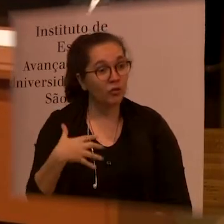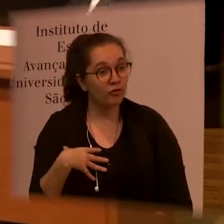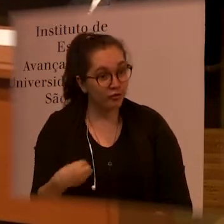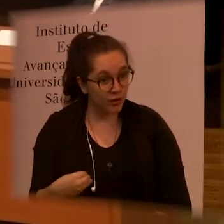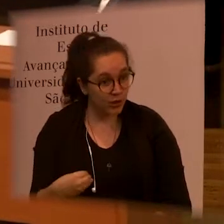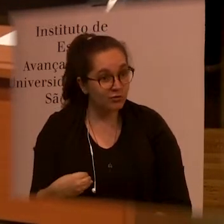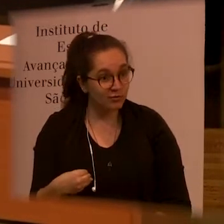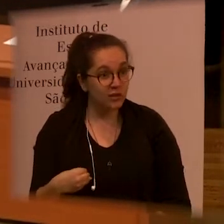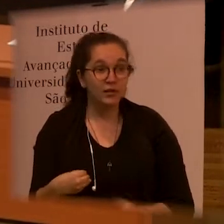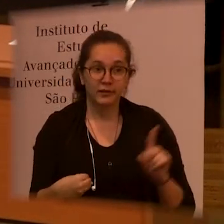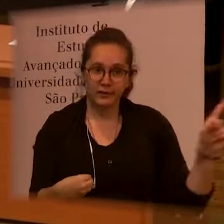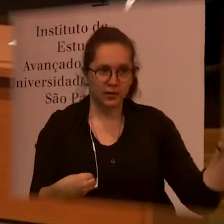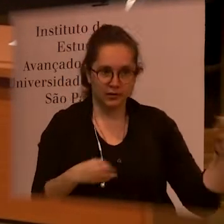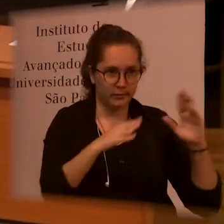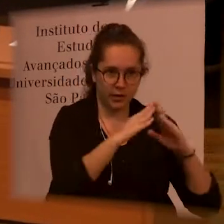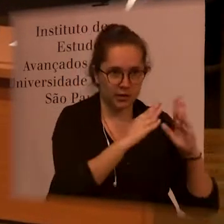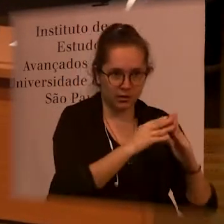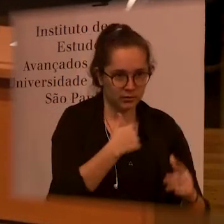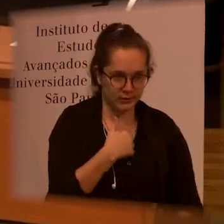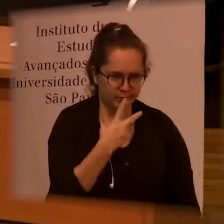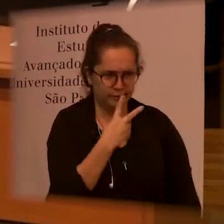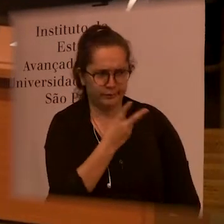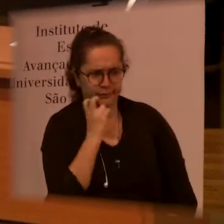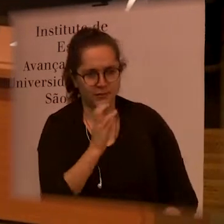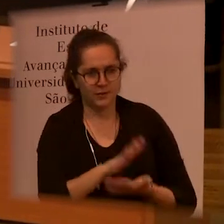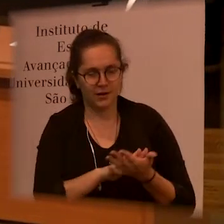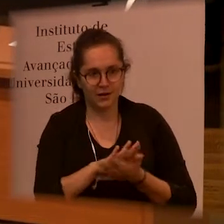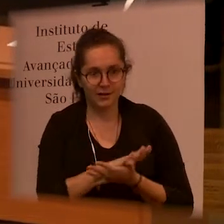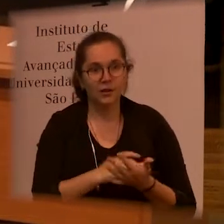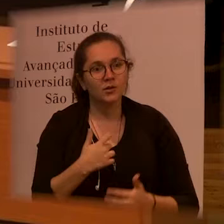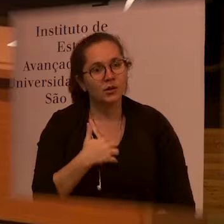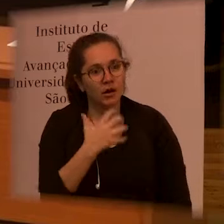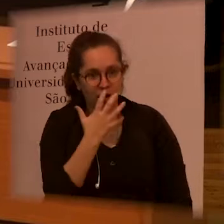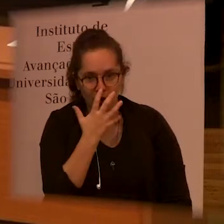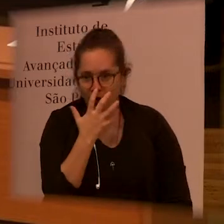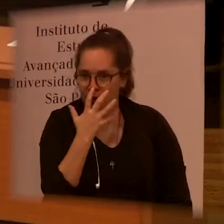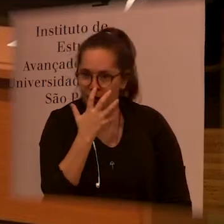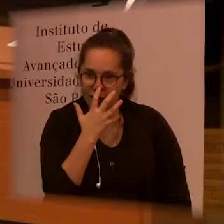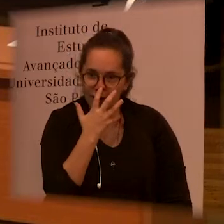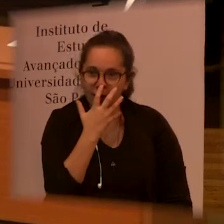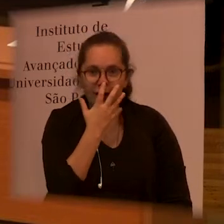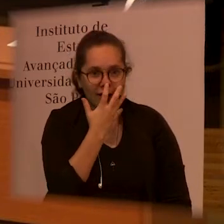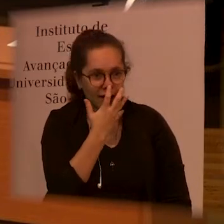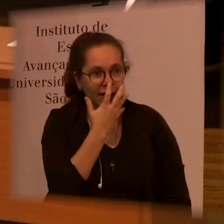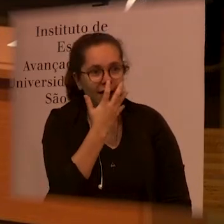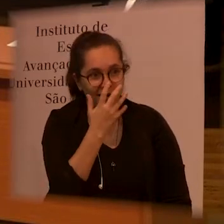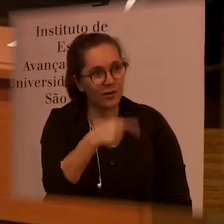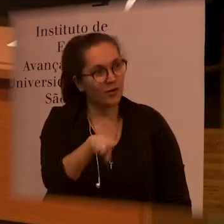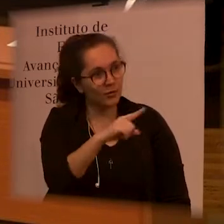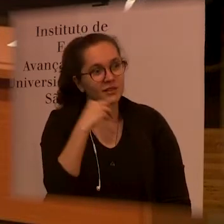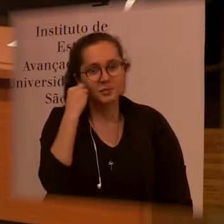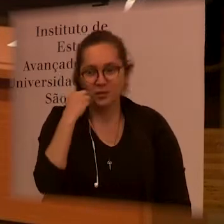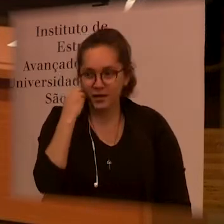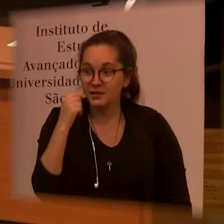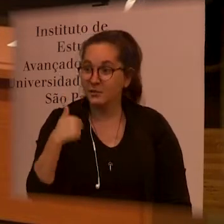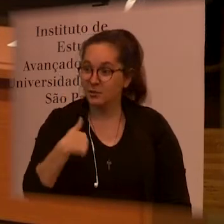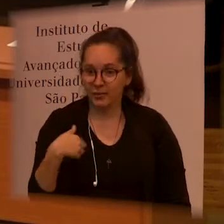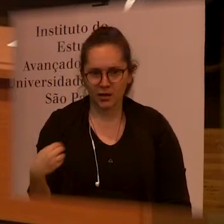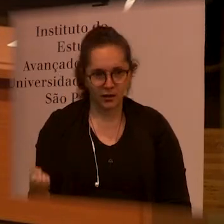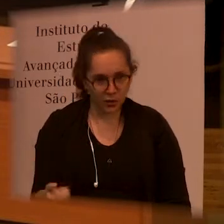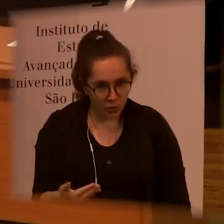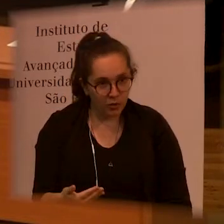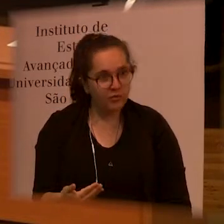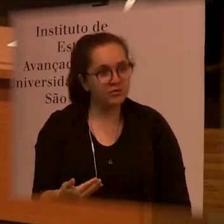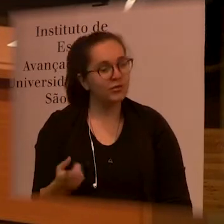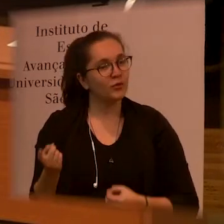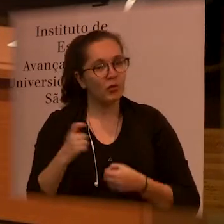the age of my sons listening to me and this does not occur at home of course so I admire it with this experience that for me is very